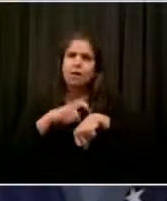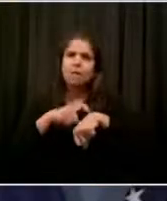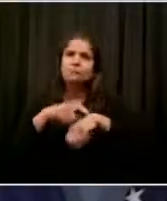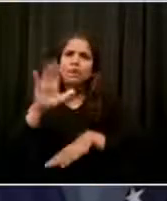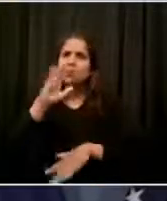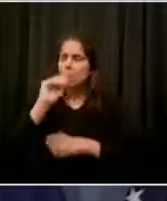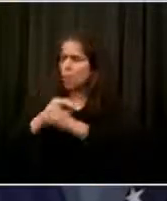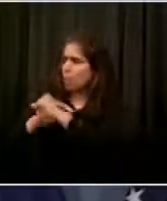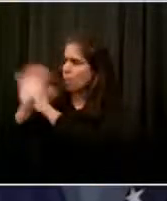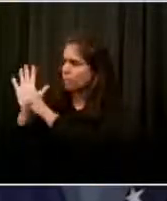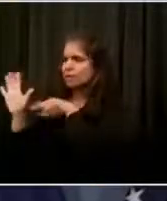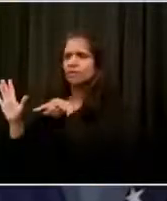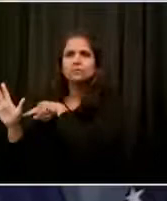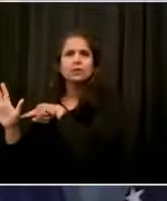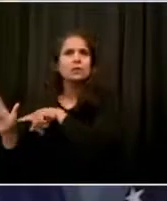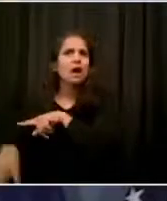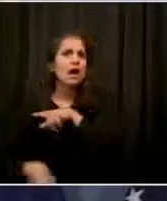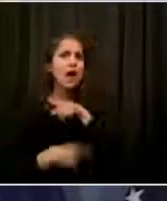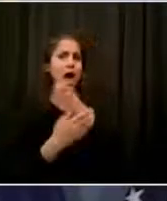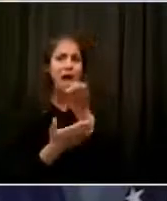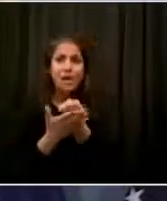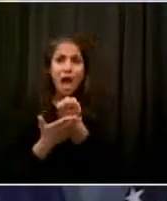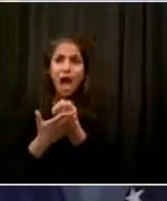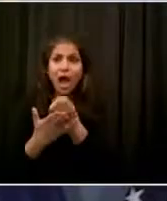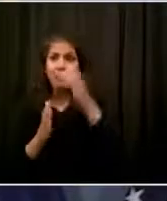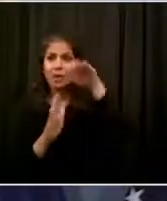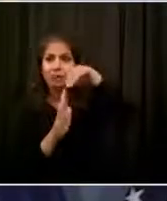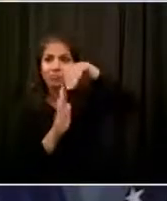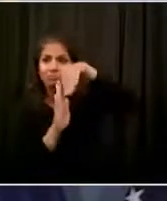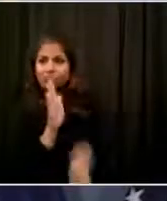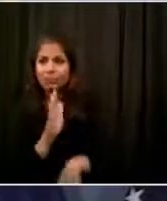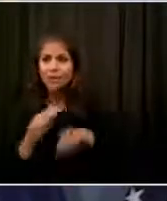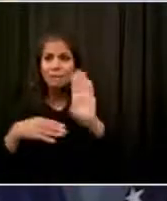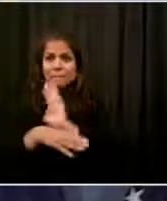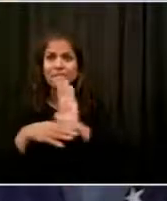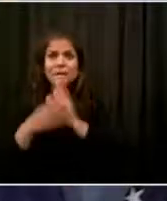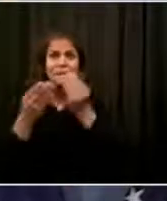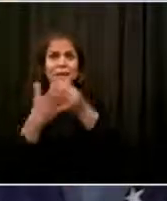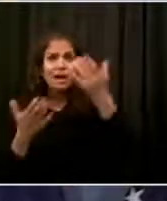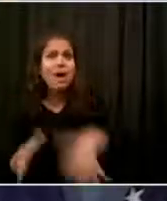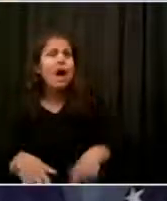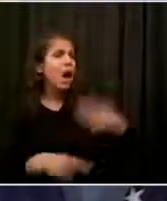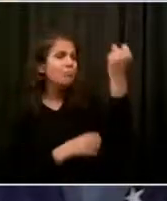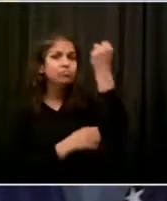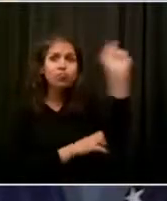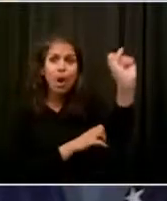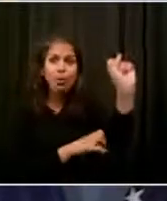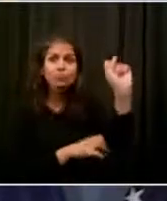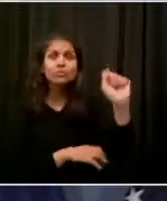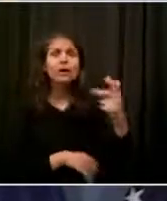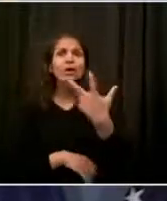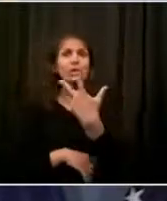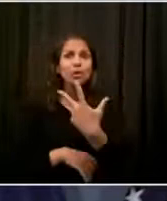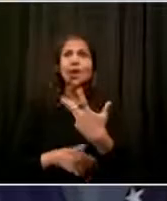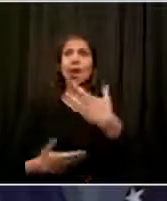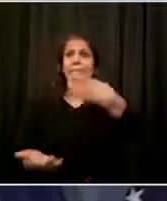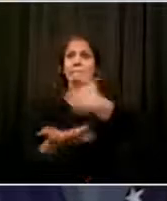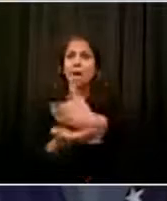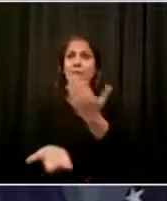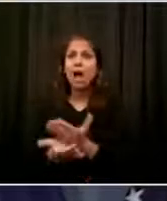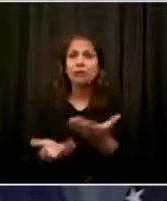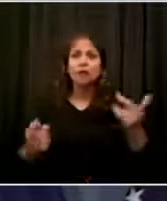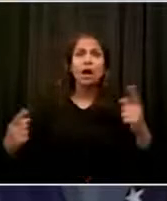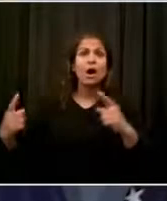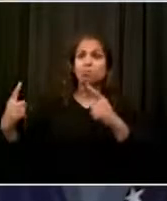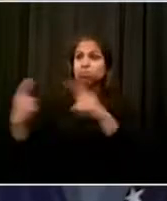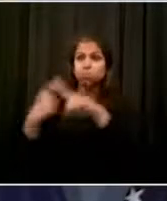going through, the crisis over justice, and on top of that, a budget crisis like we've never seen. All of these things are happening at once.